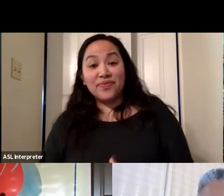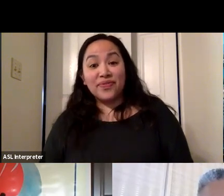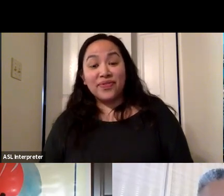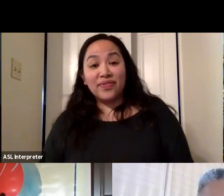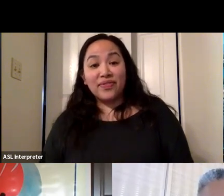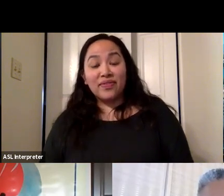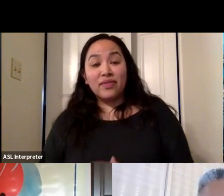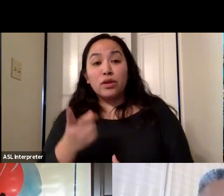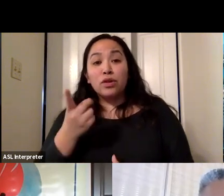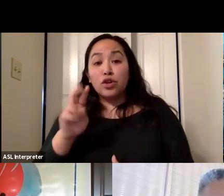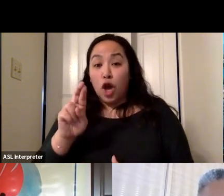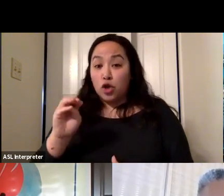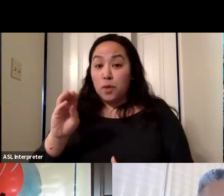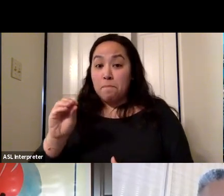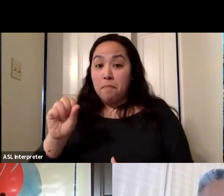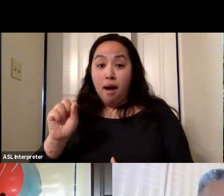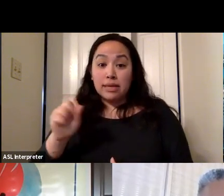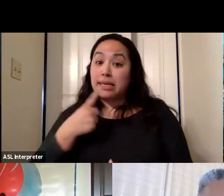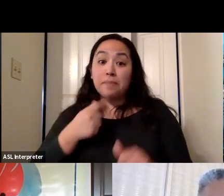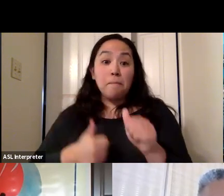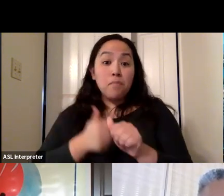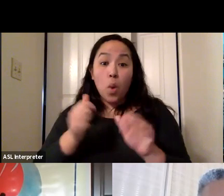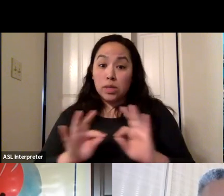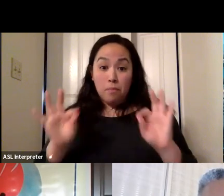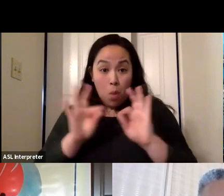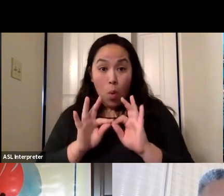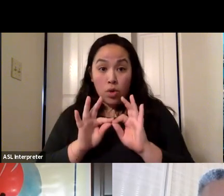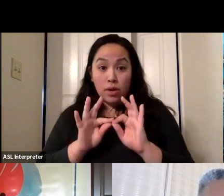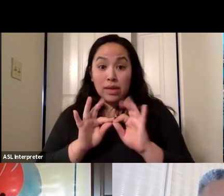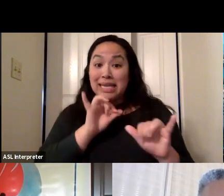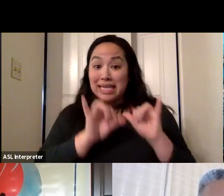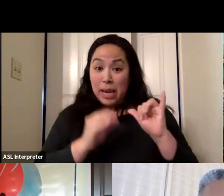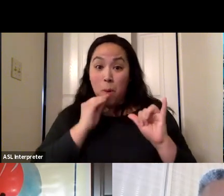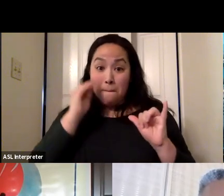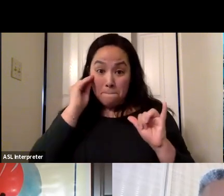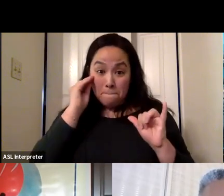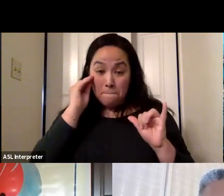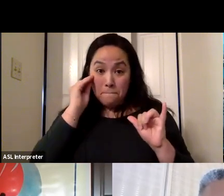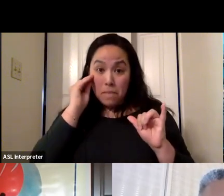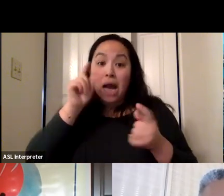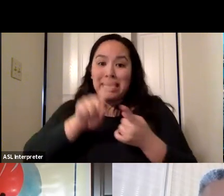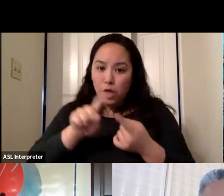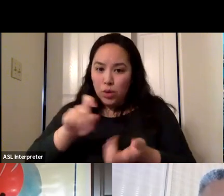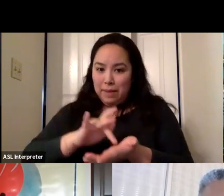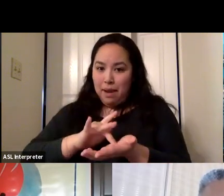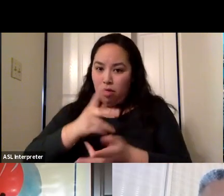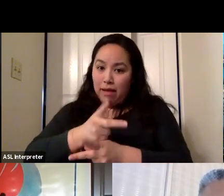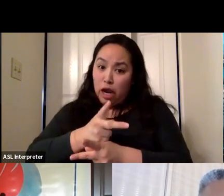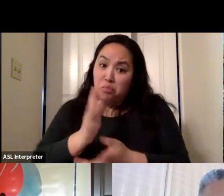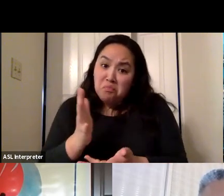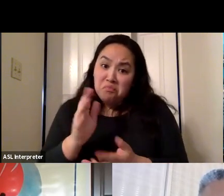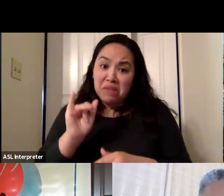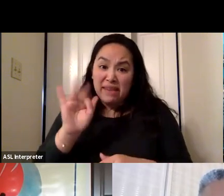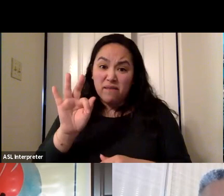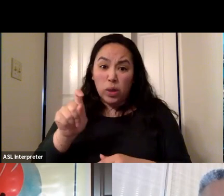Well, the most important thing is to stay home unless you need medical care. So people,